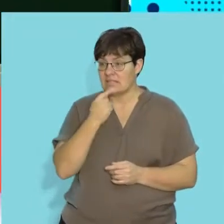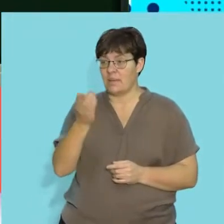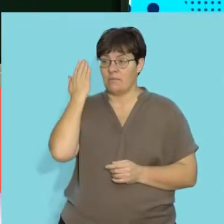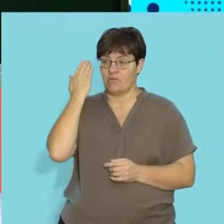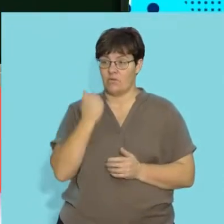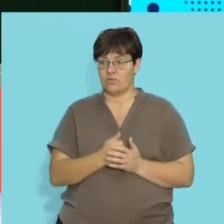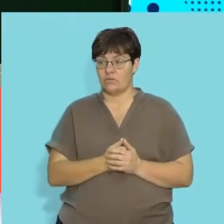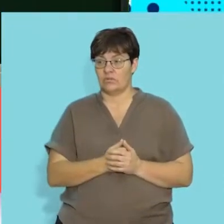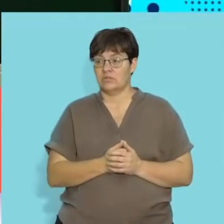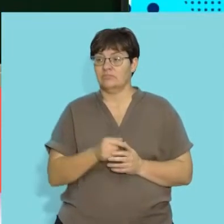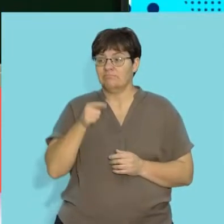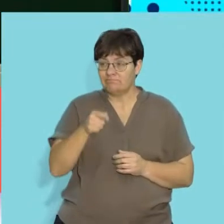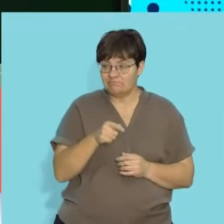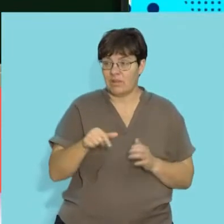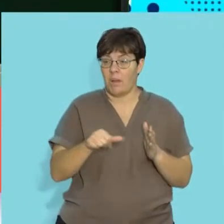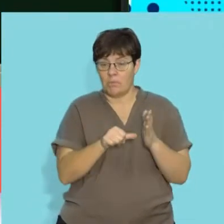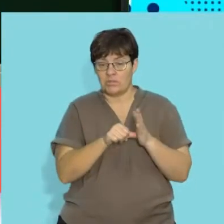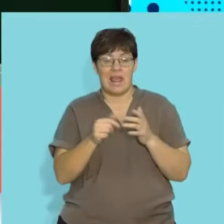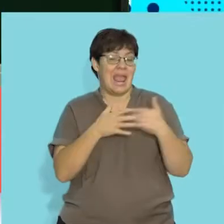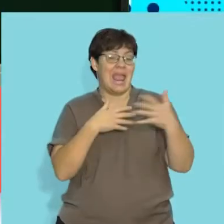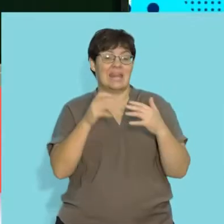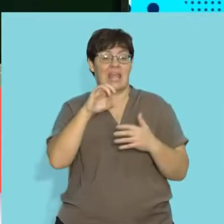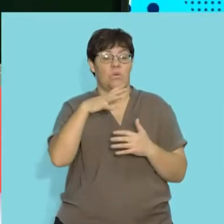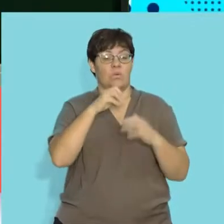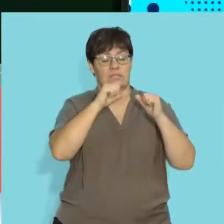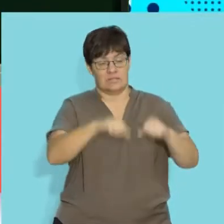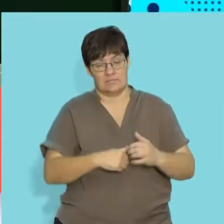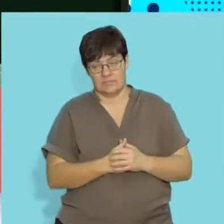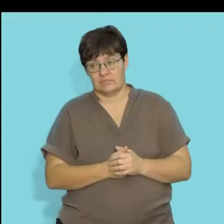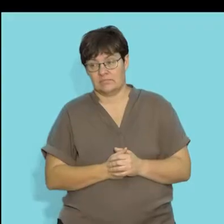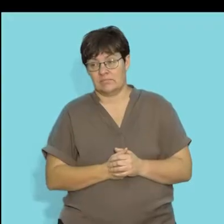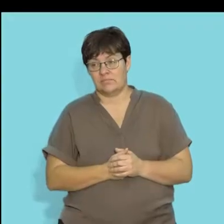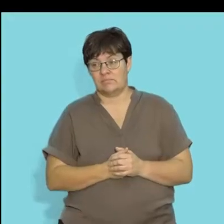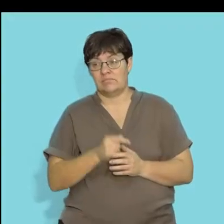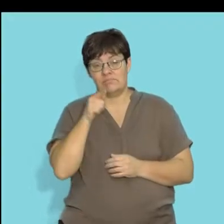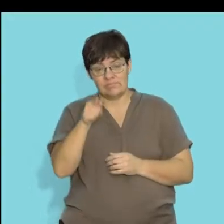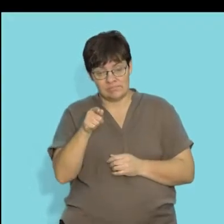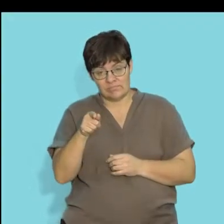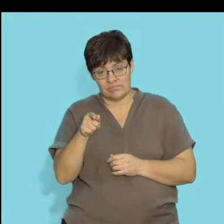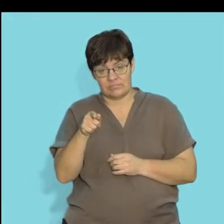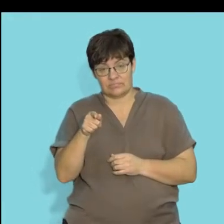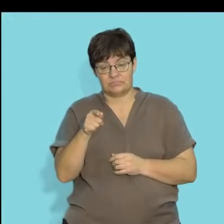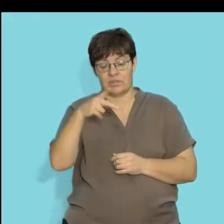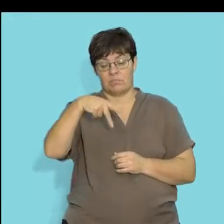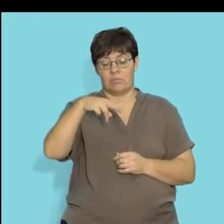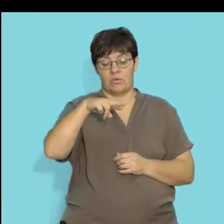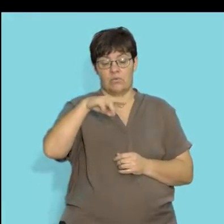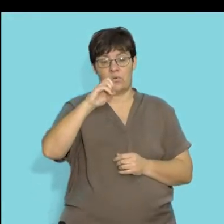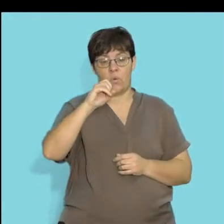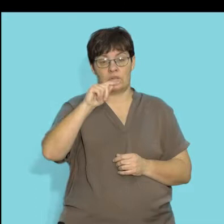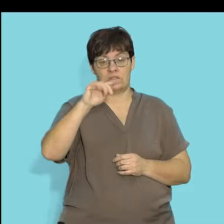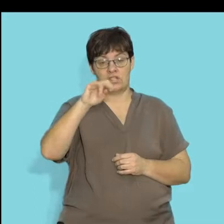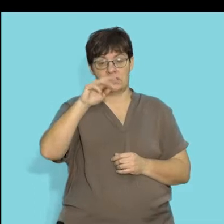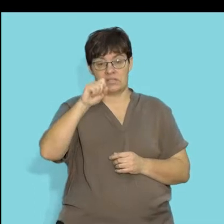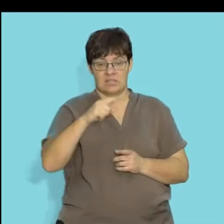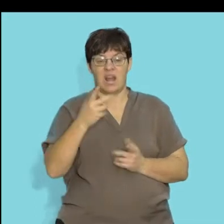as I mentioned earlier on, are an important part of any ecosystem. Here we've got an image that illustrates your protist, in